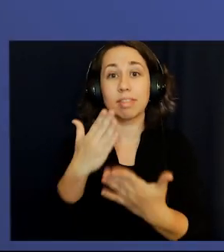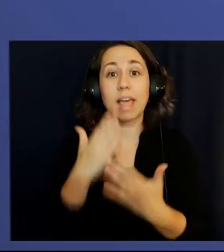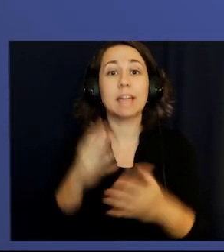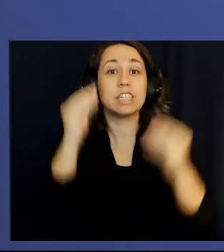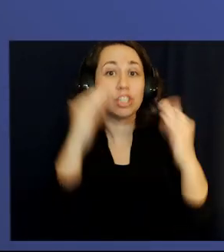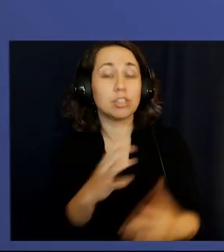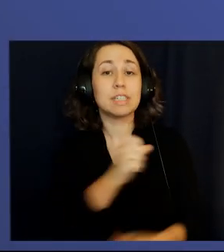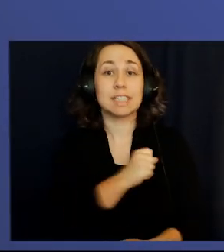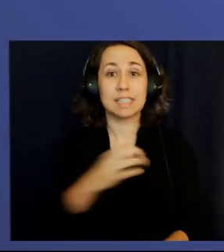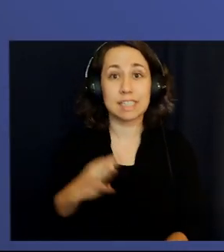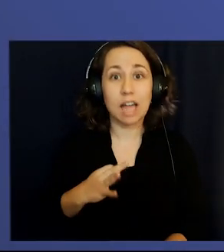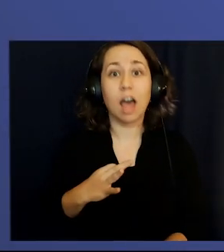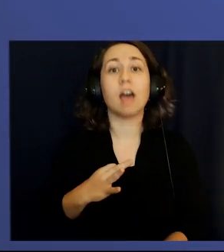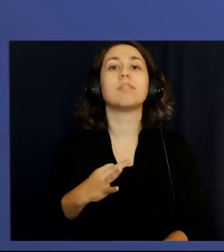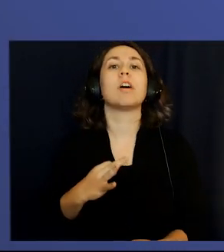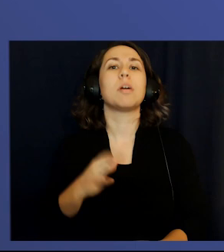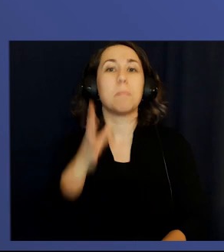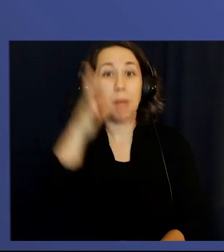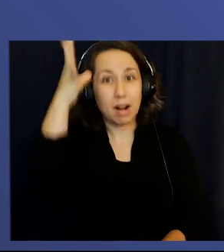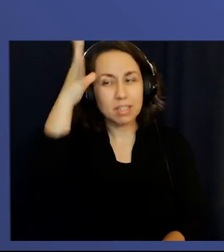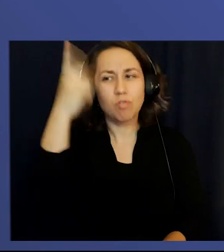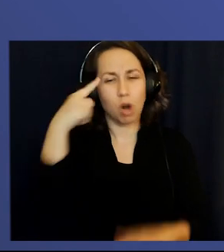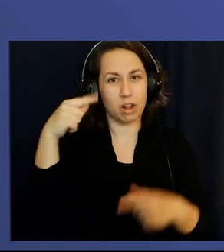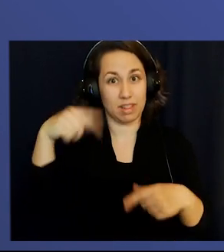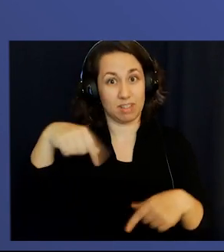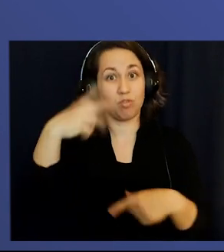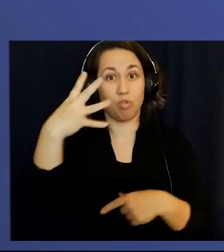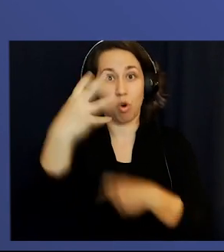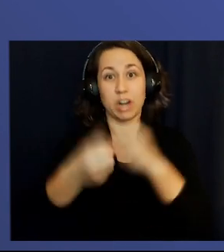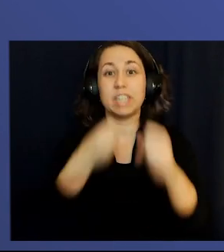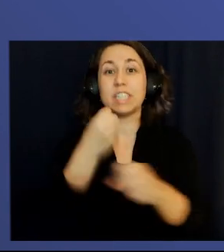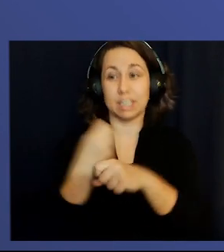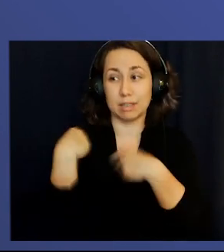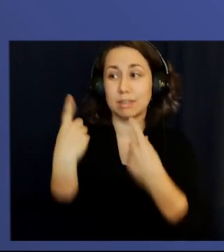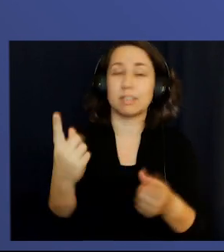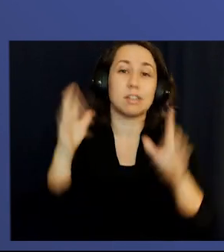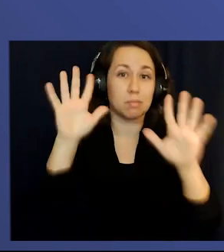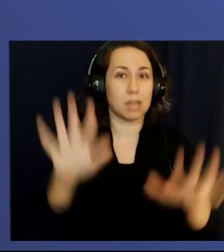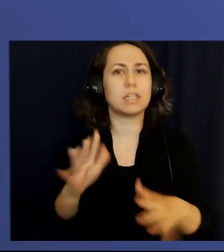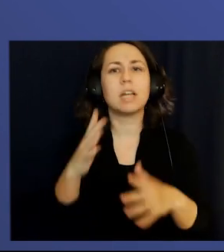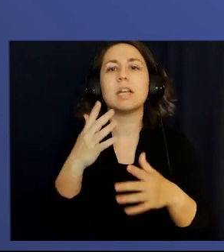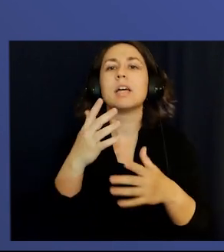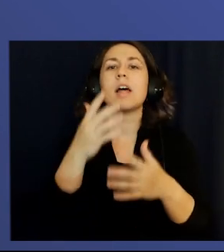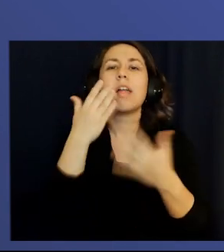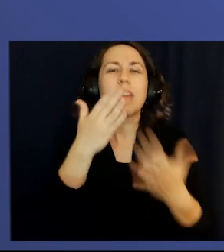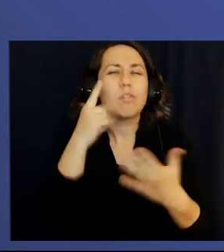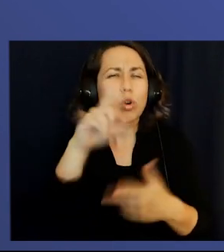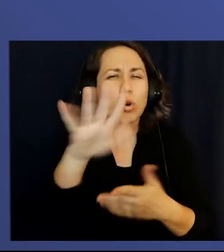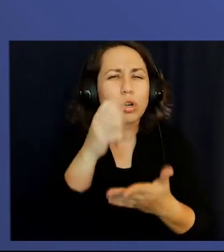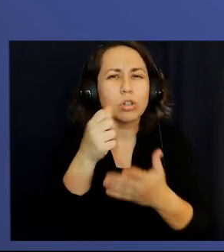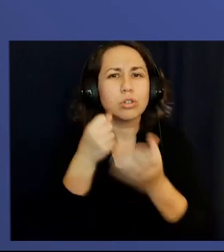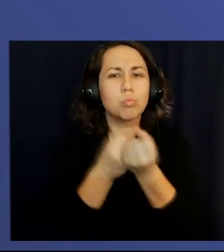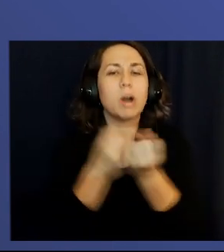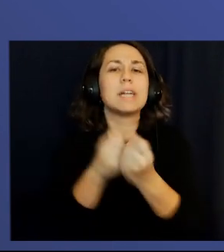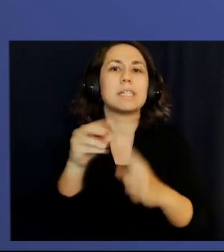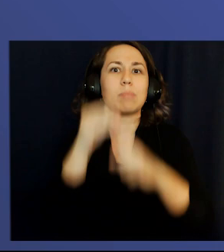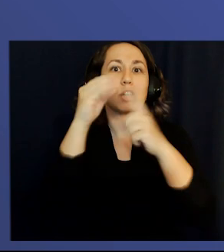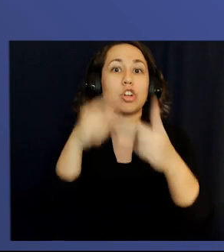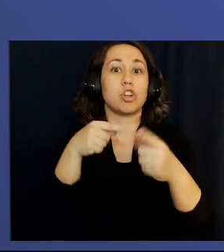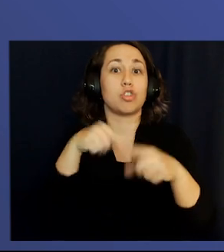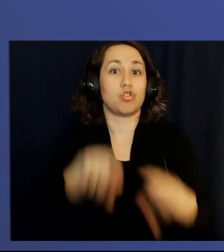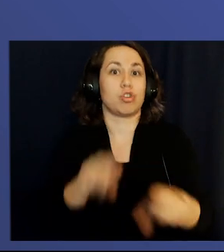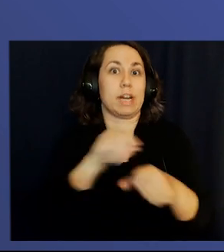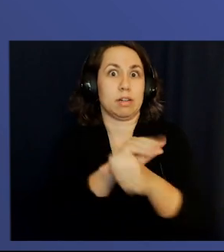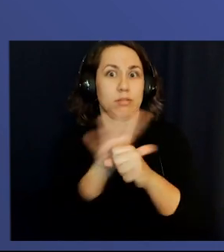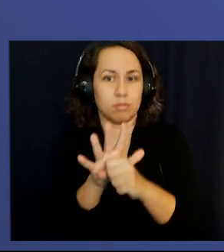I want to thank teachers, parents, and staff for making these four years amazing. Thank you for all your support, especially during the pandemic. All